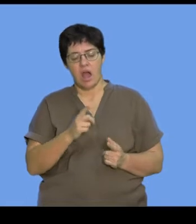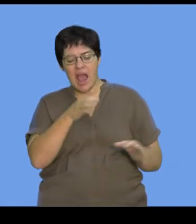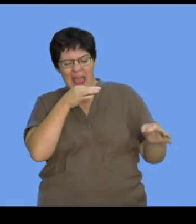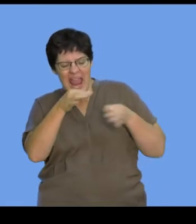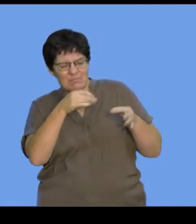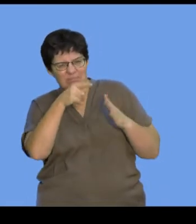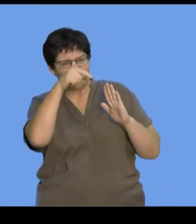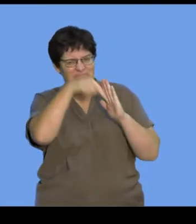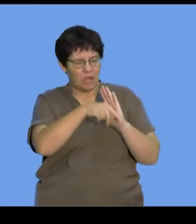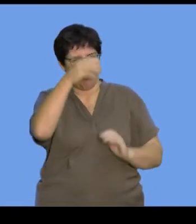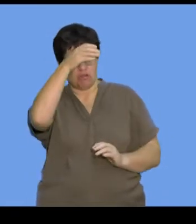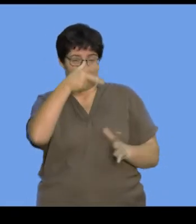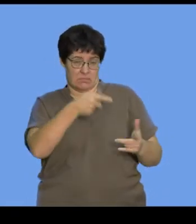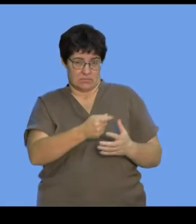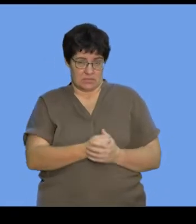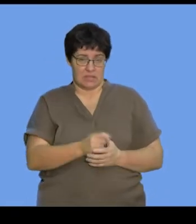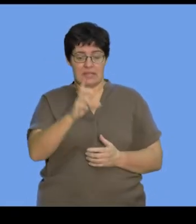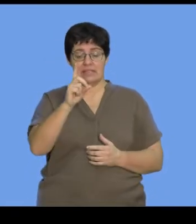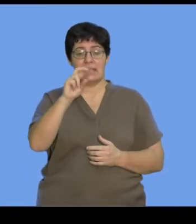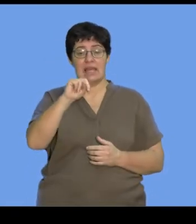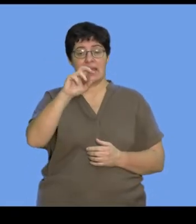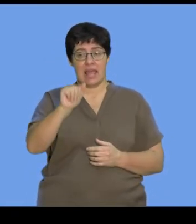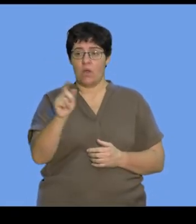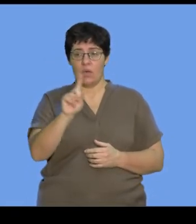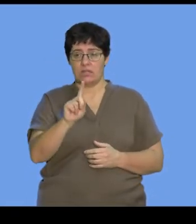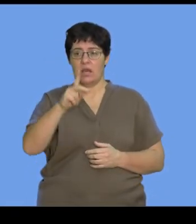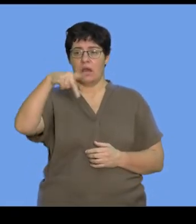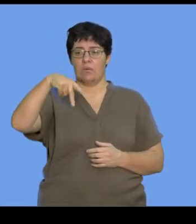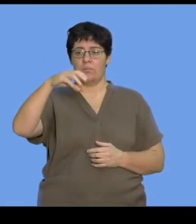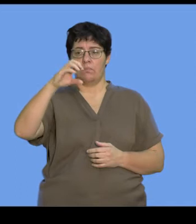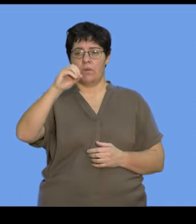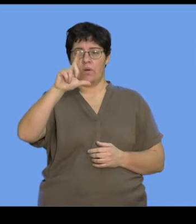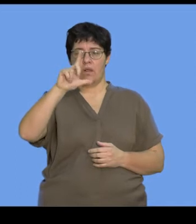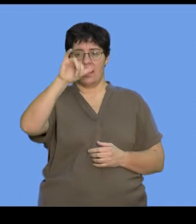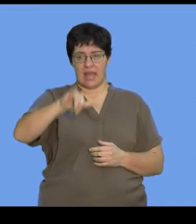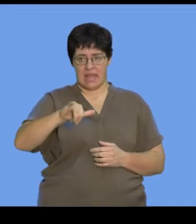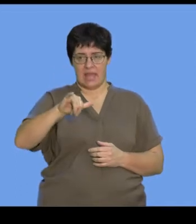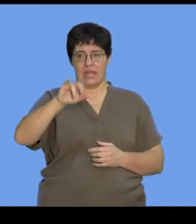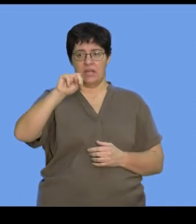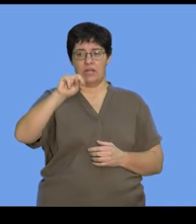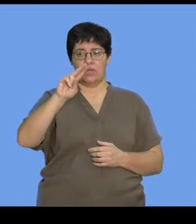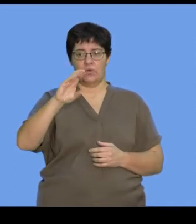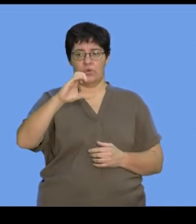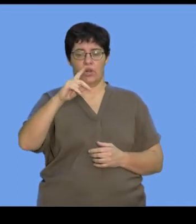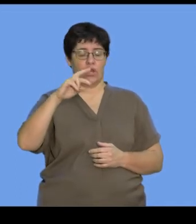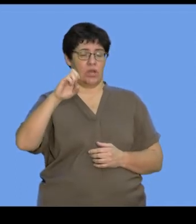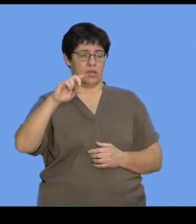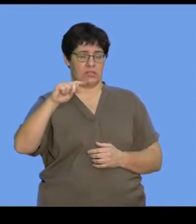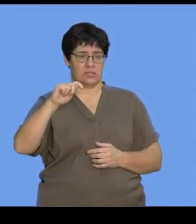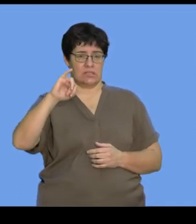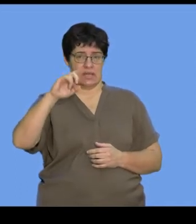unpack that. So, DNA is a polynucleotide. And guys, if we try and break this word up, poly means